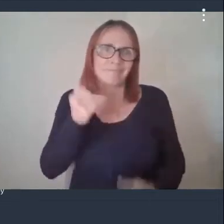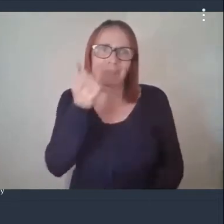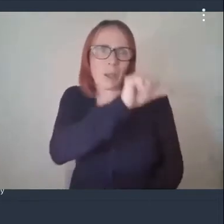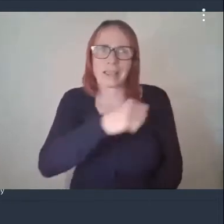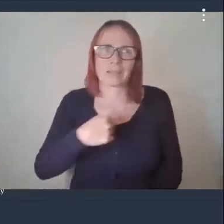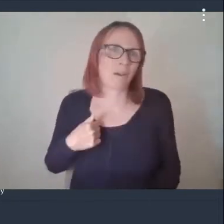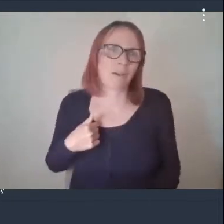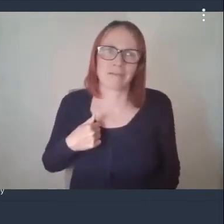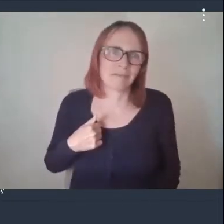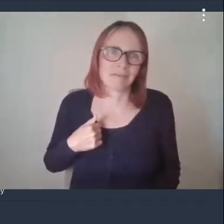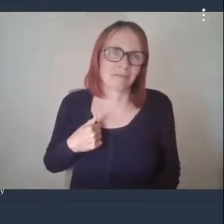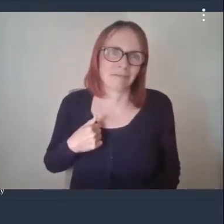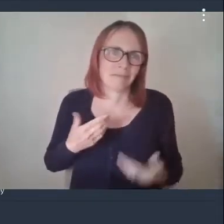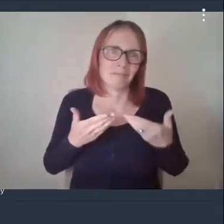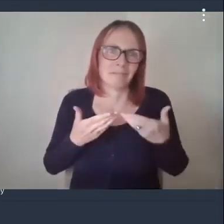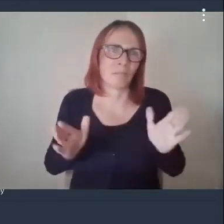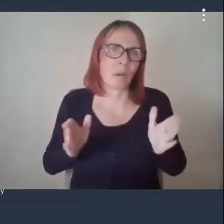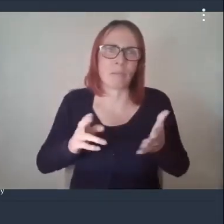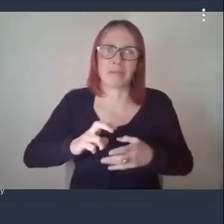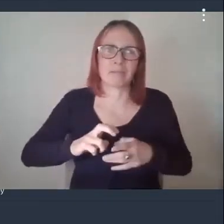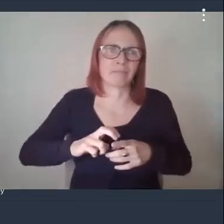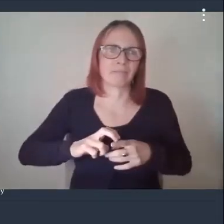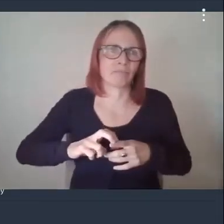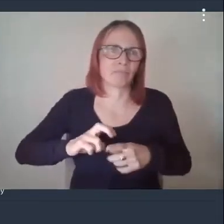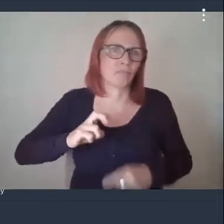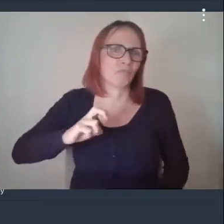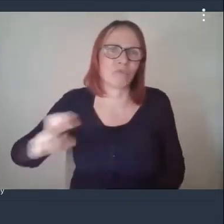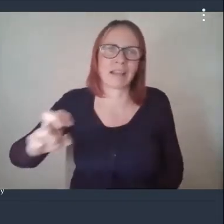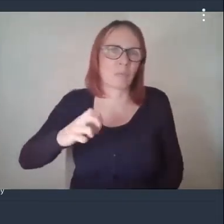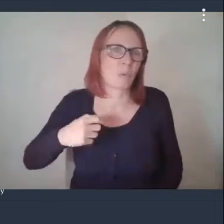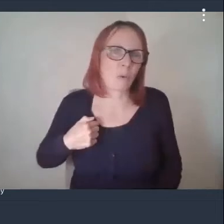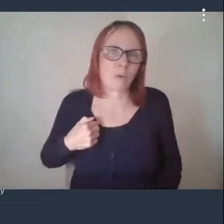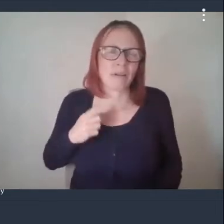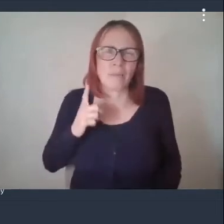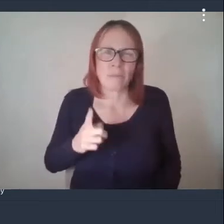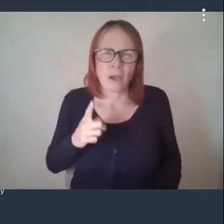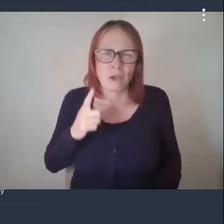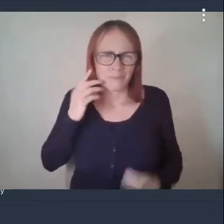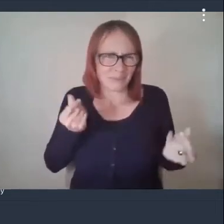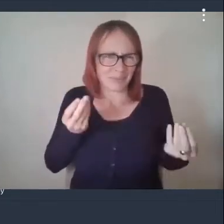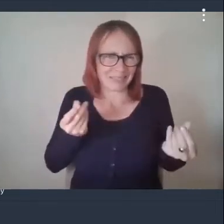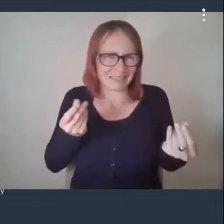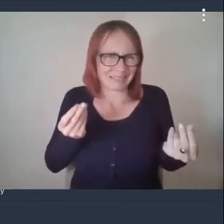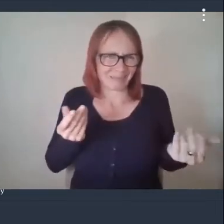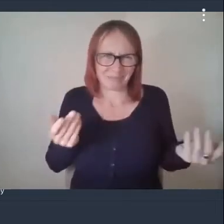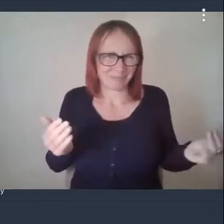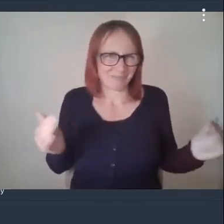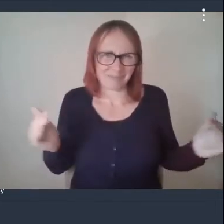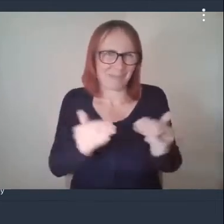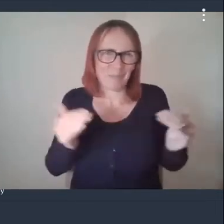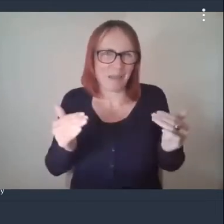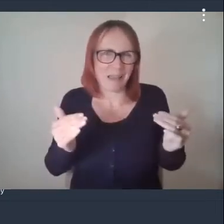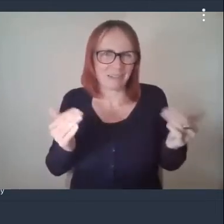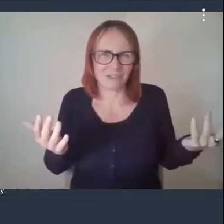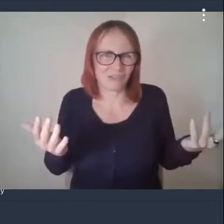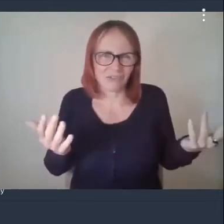public transport but i i think that there's certainly something quite wrong somewhere yeah